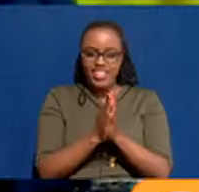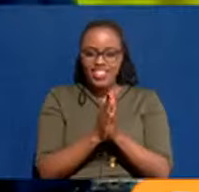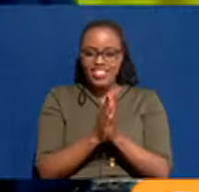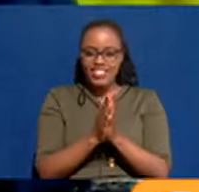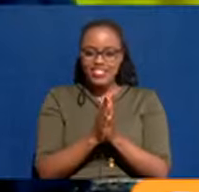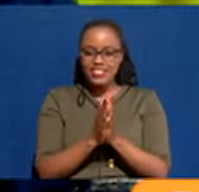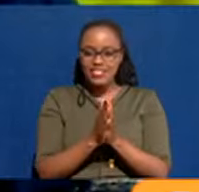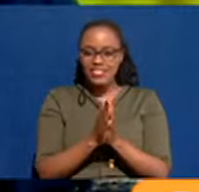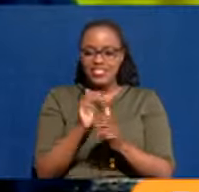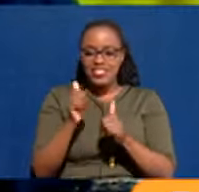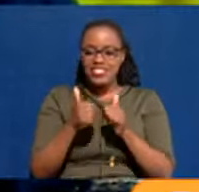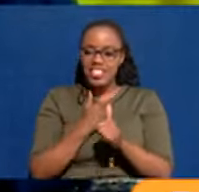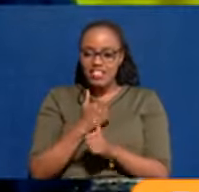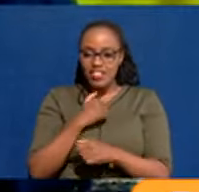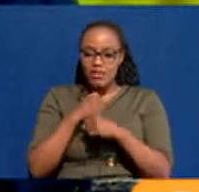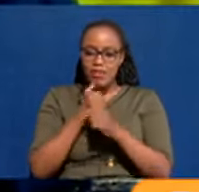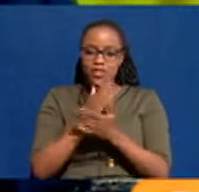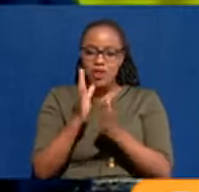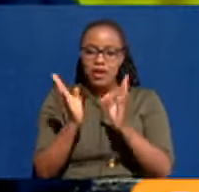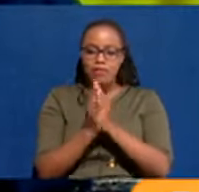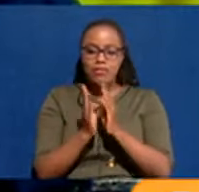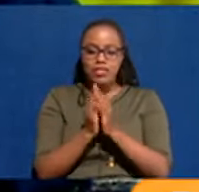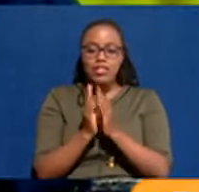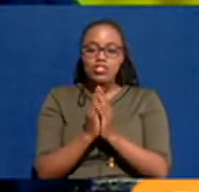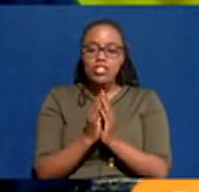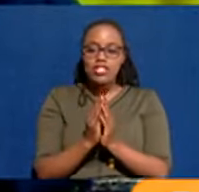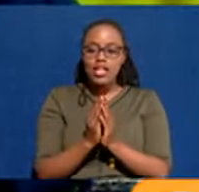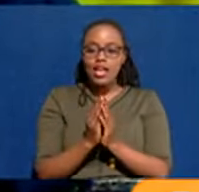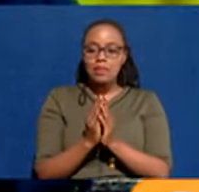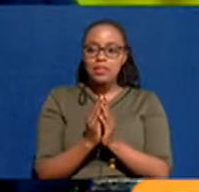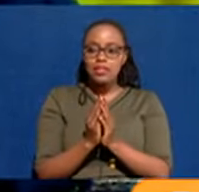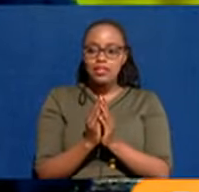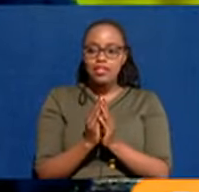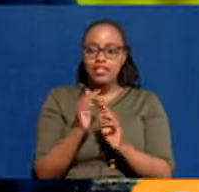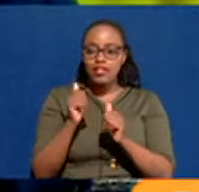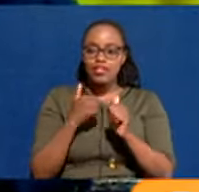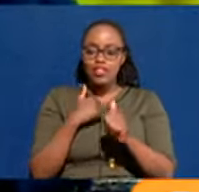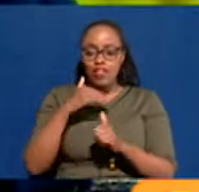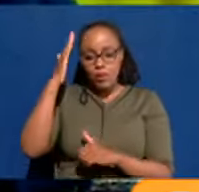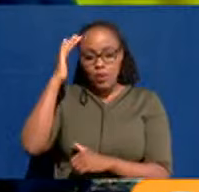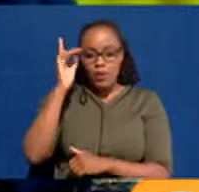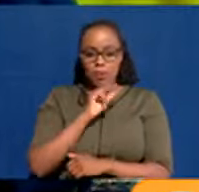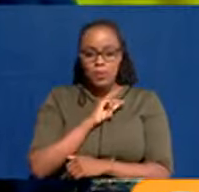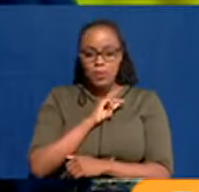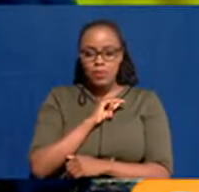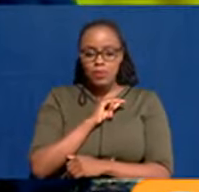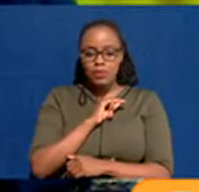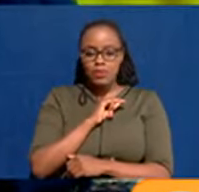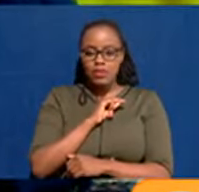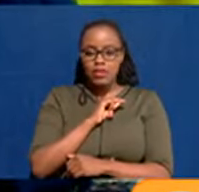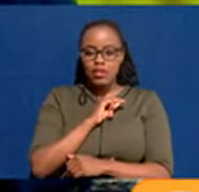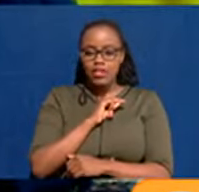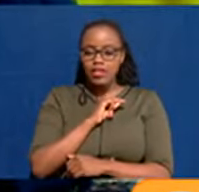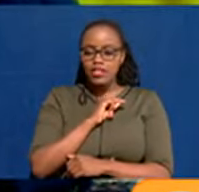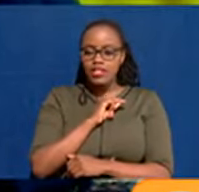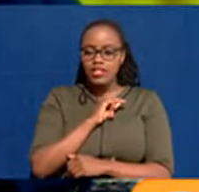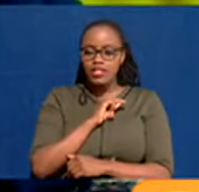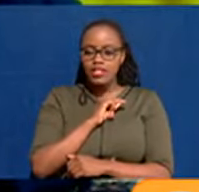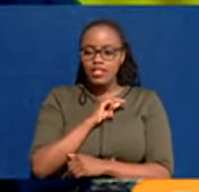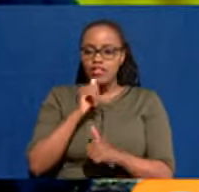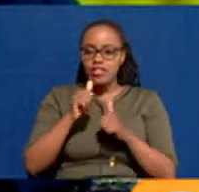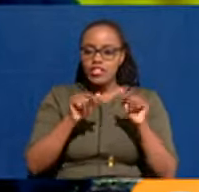been involved in. They have been doing the meetings and they presented to us a report. I know they wanted around, is it 60 or so spots?